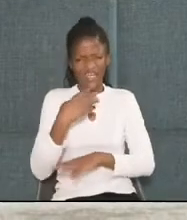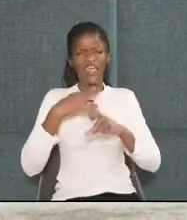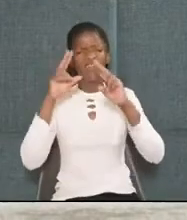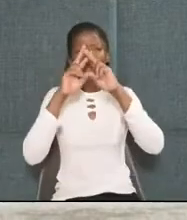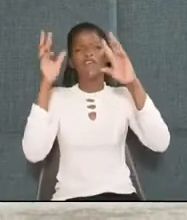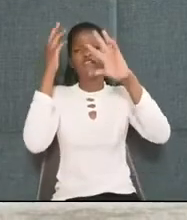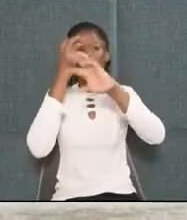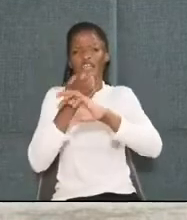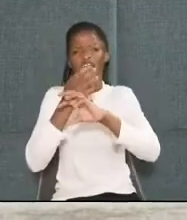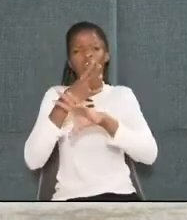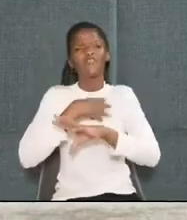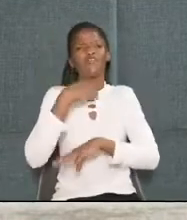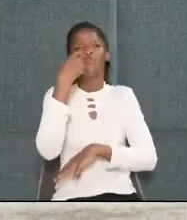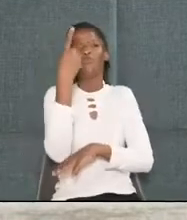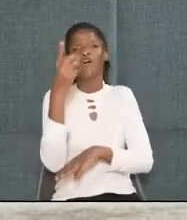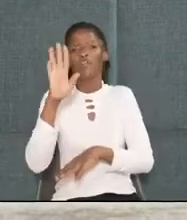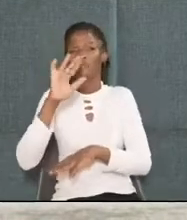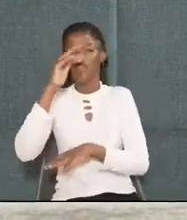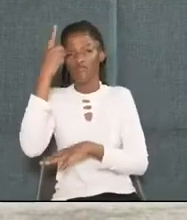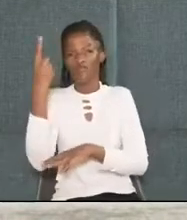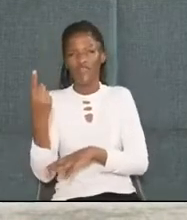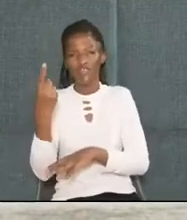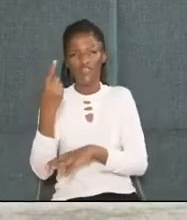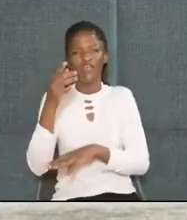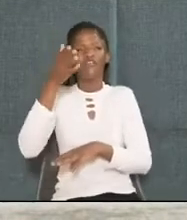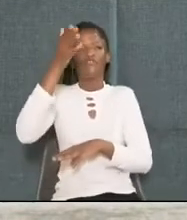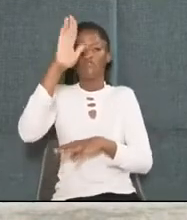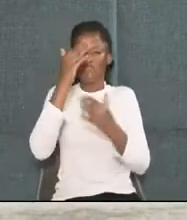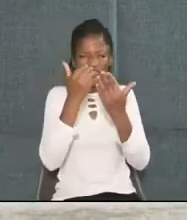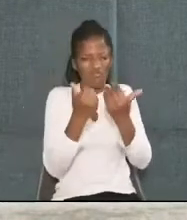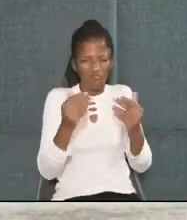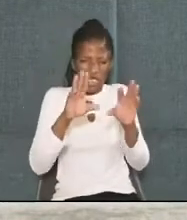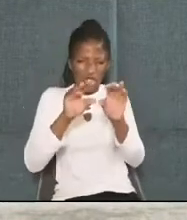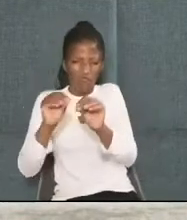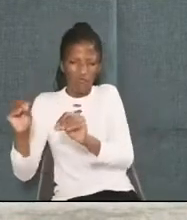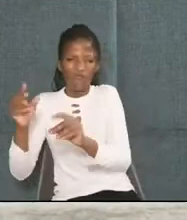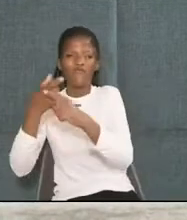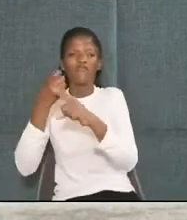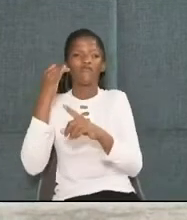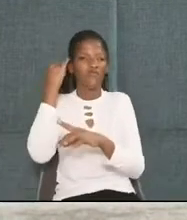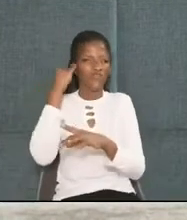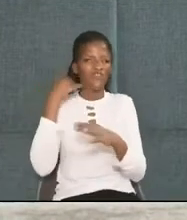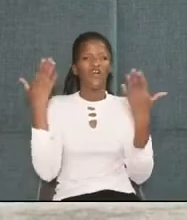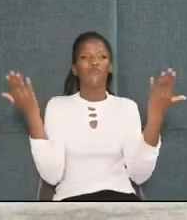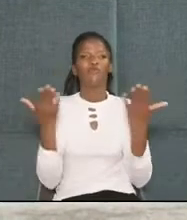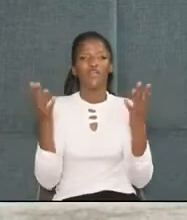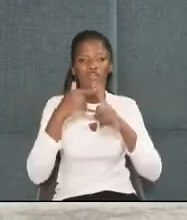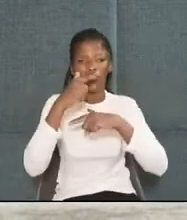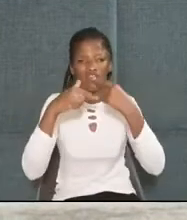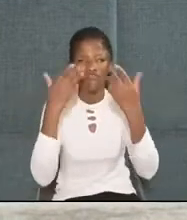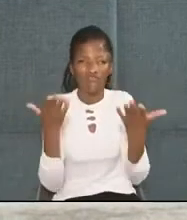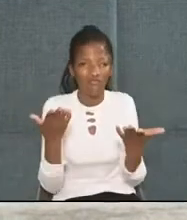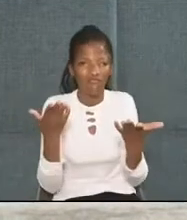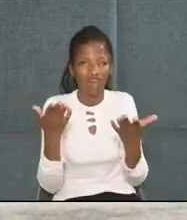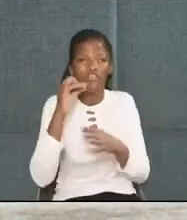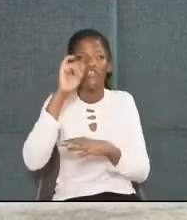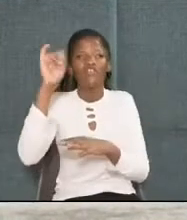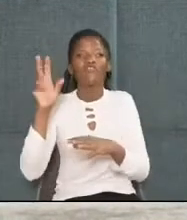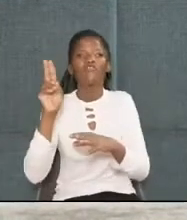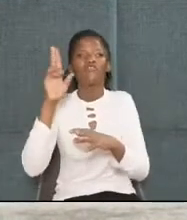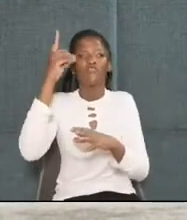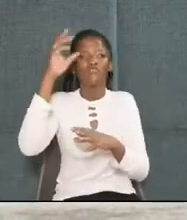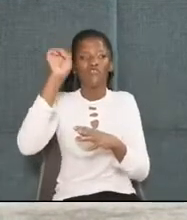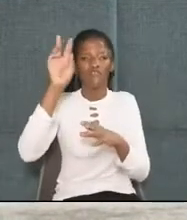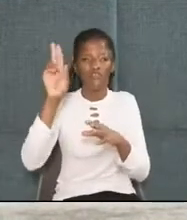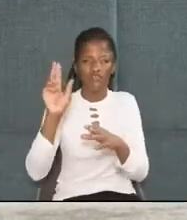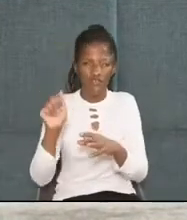hard. And so, one by one, God's children left Jerusalem. But tell me, where did they go? Judea, Samaria, and